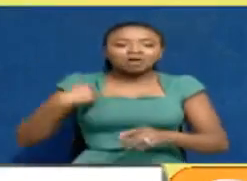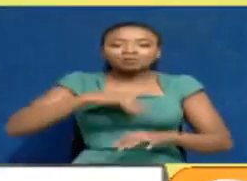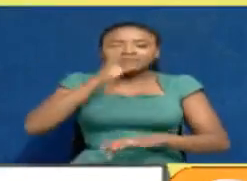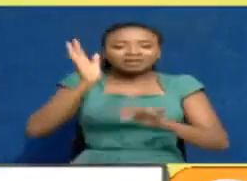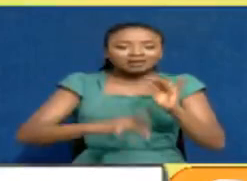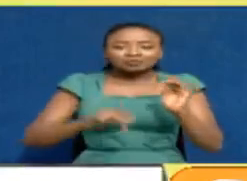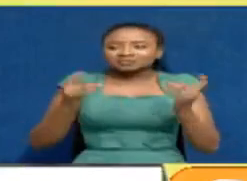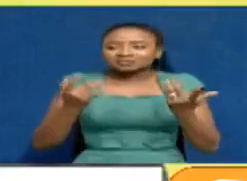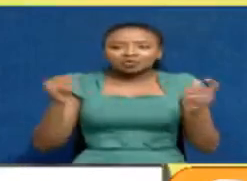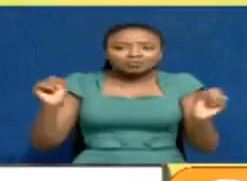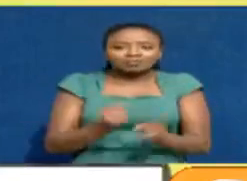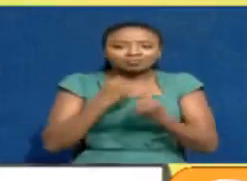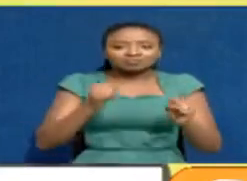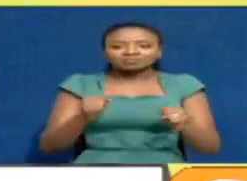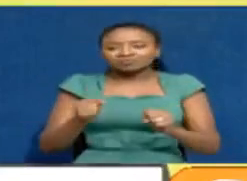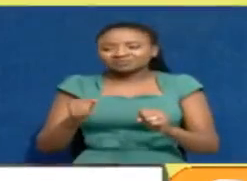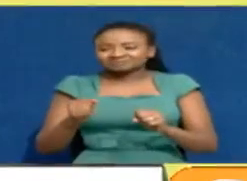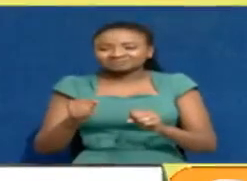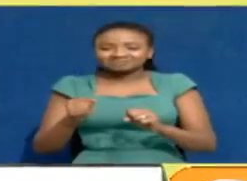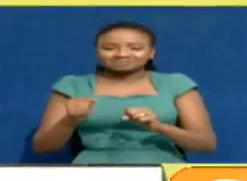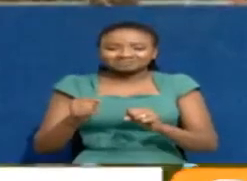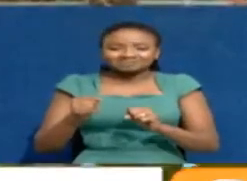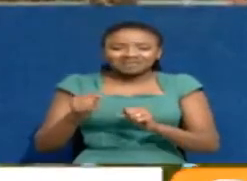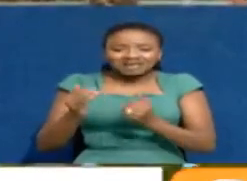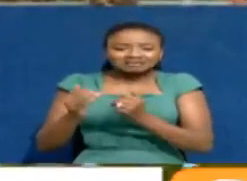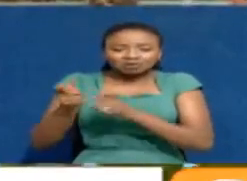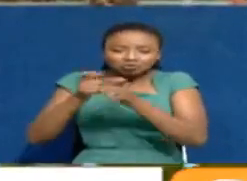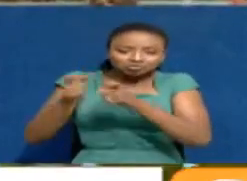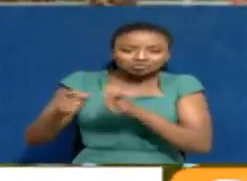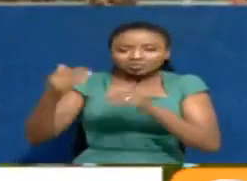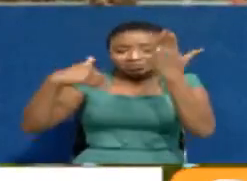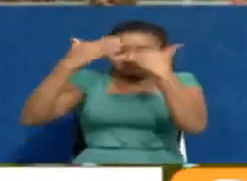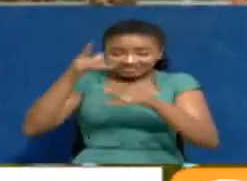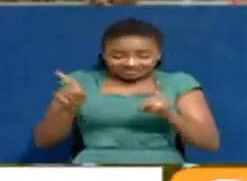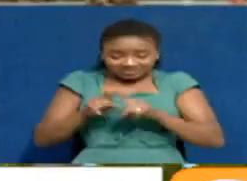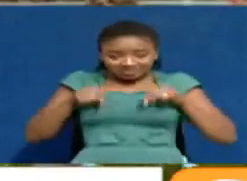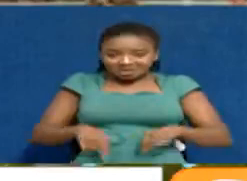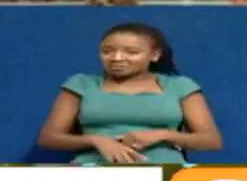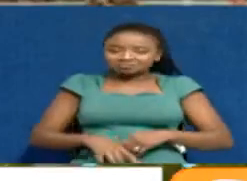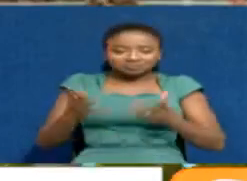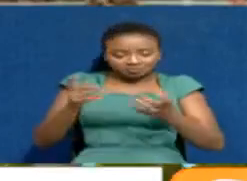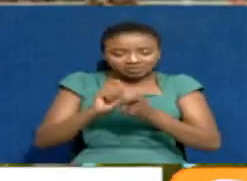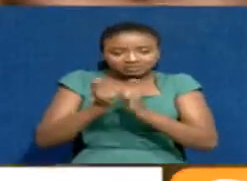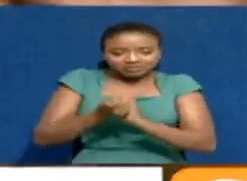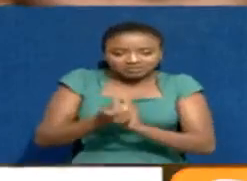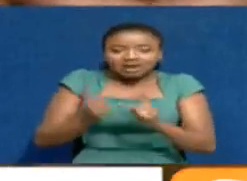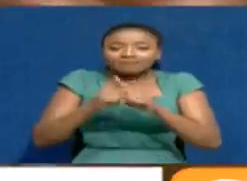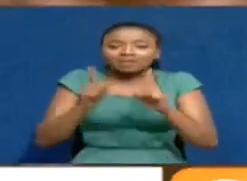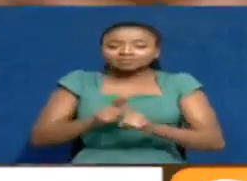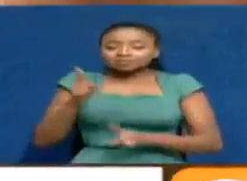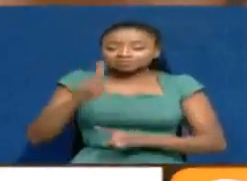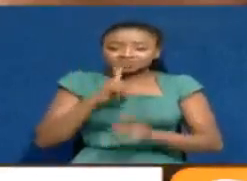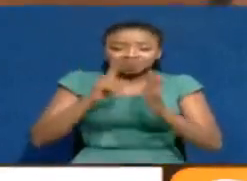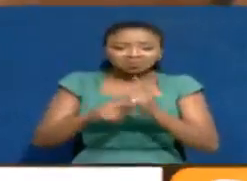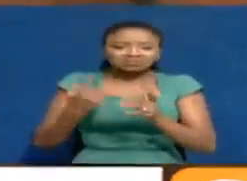haphazardly handle the university the way it's being handled now. The Institution's Council has defended the changes of margins and